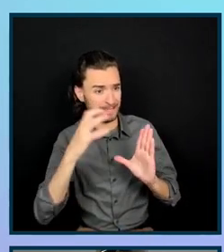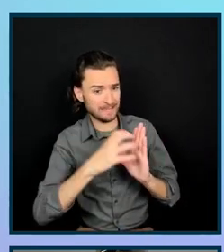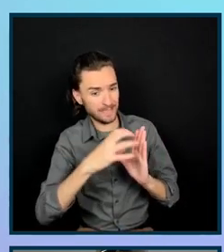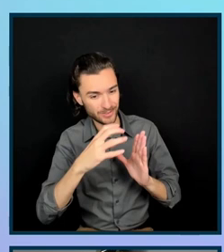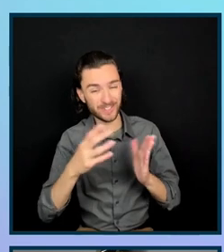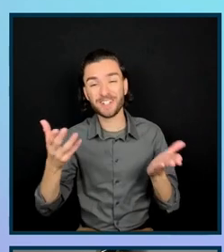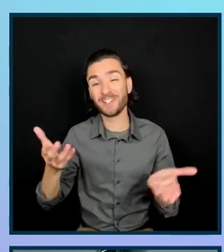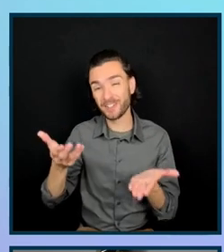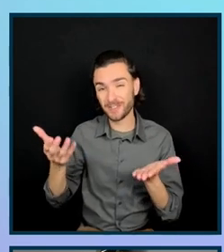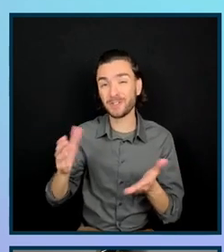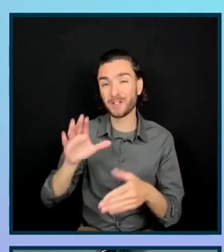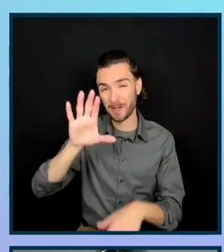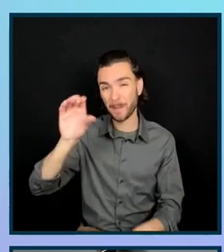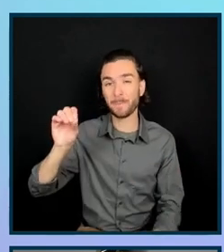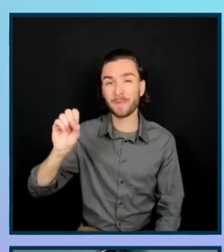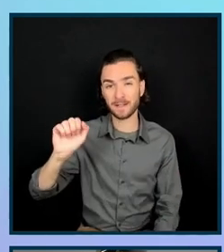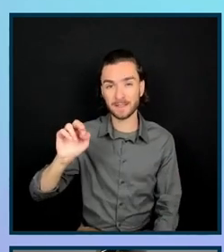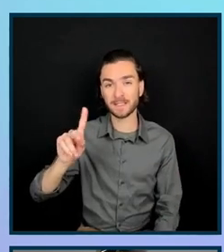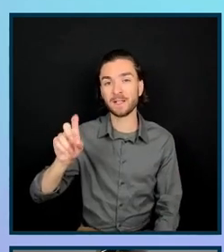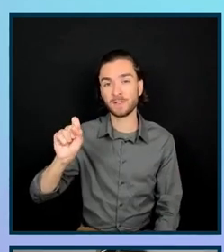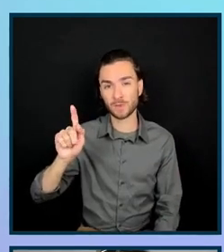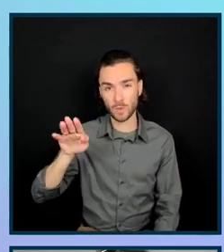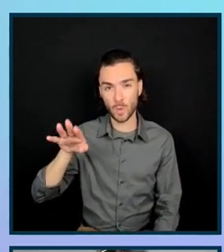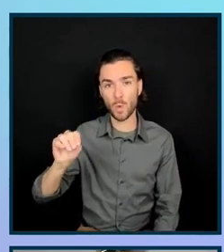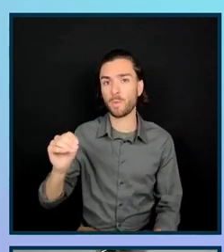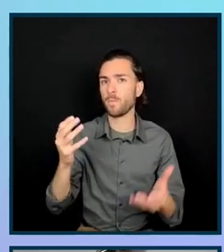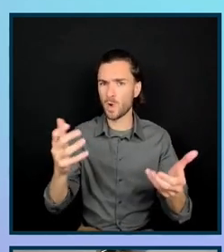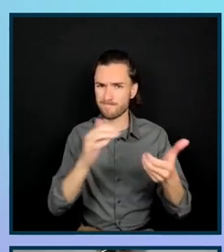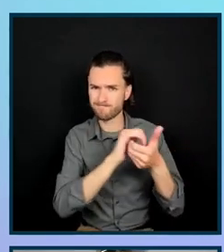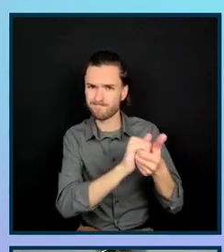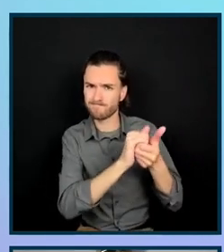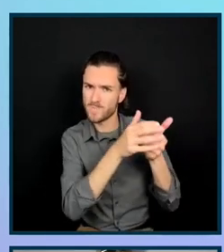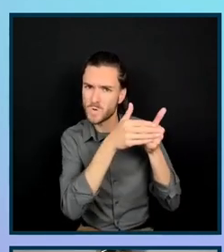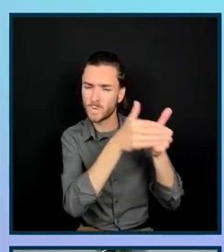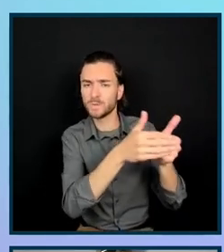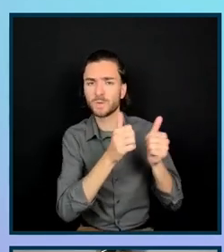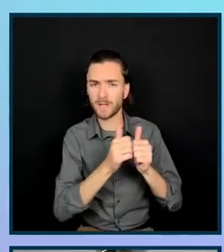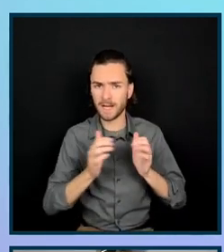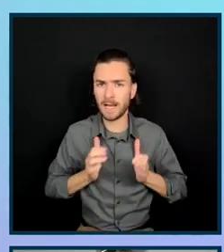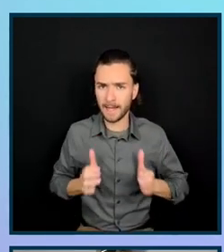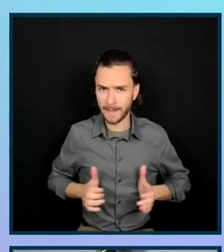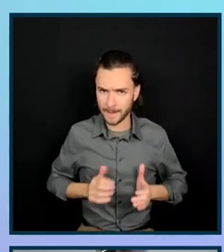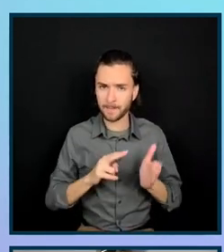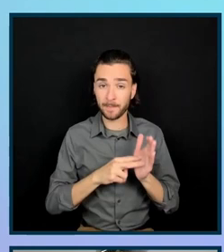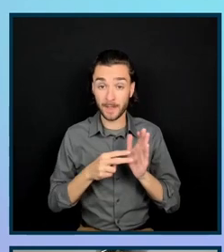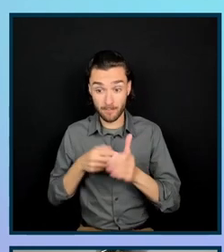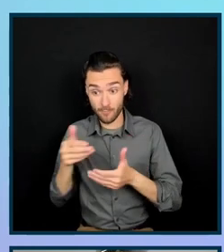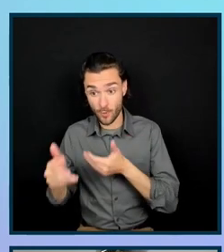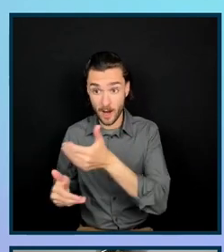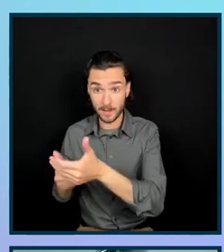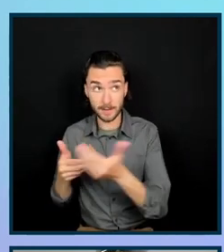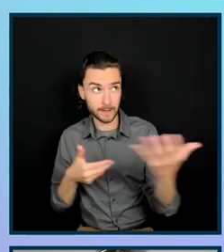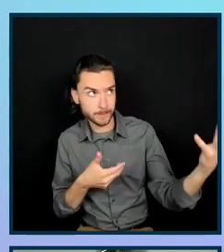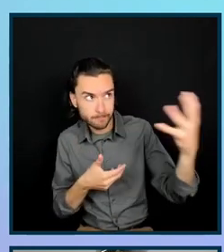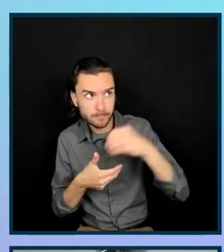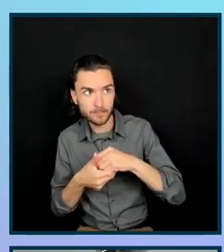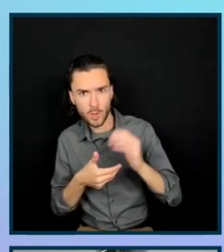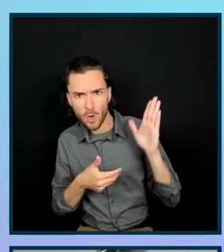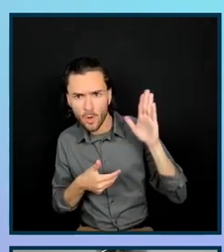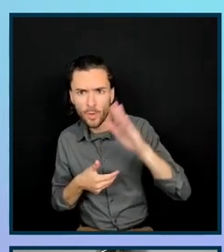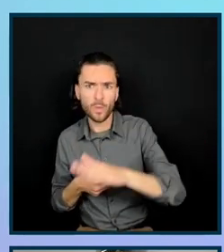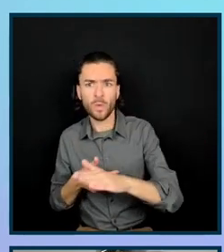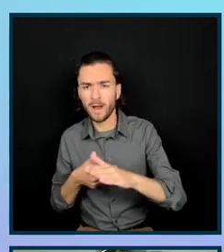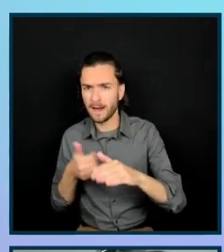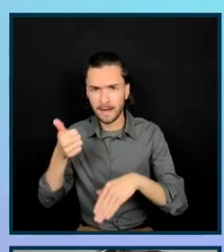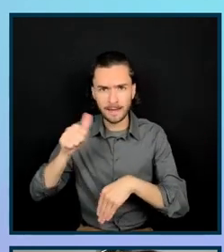trying to be and make sure that we're being good partners with our clients, which means including them in their process at every step of the way where we can and when